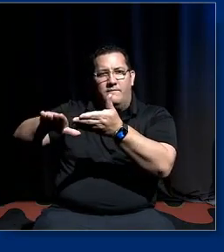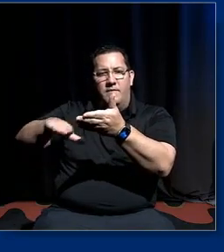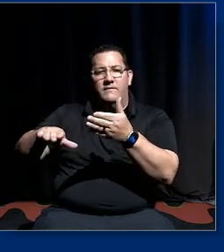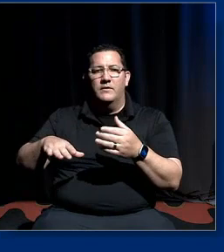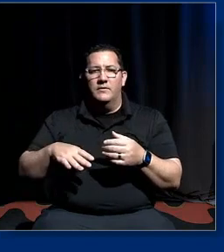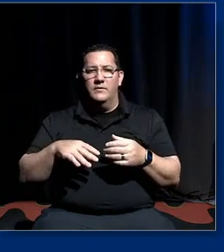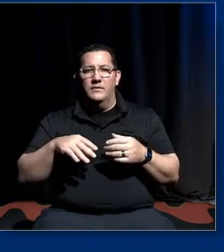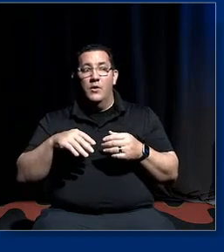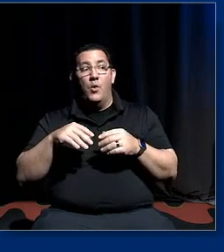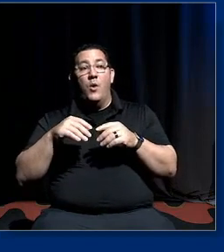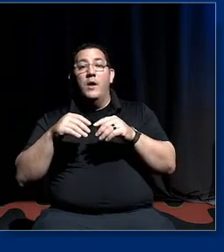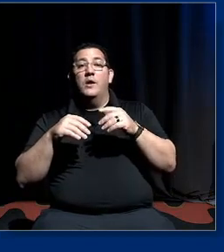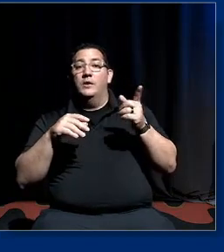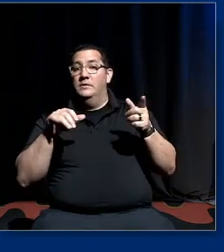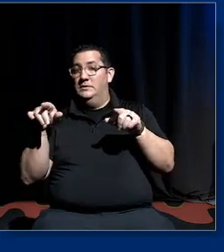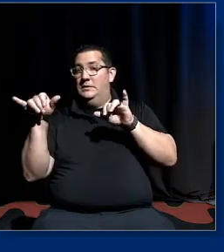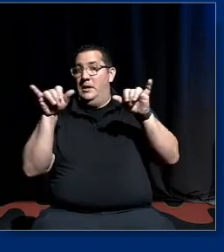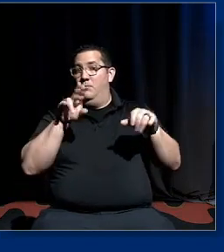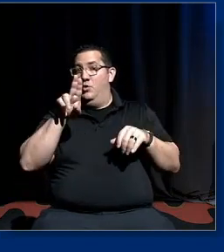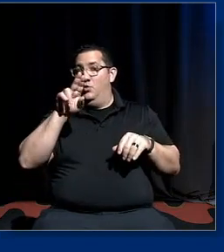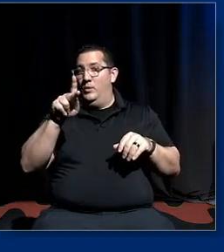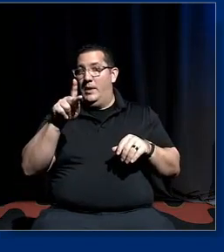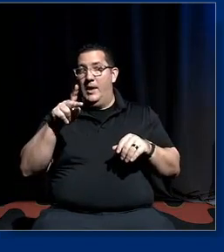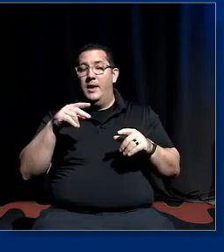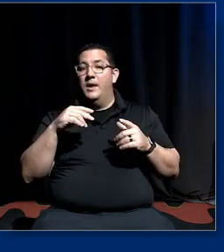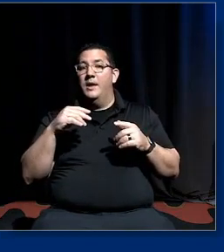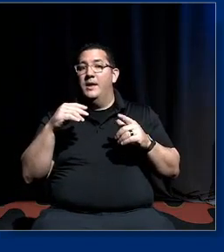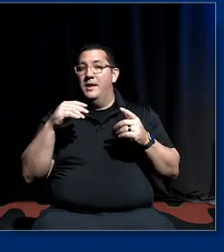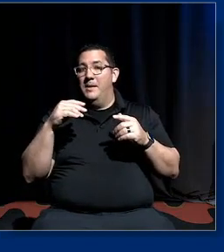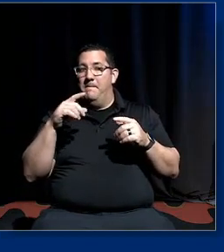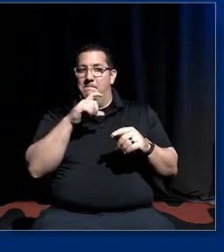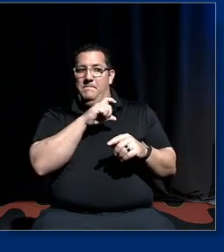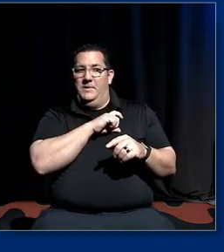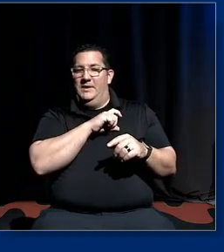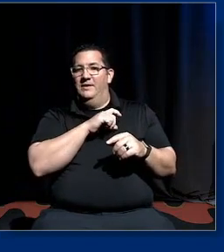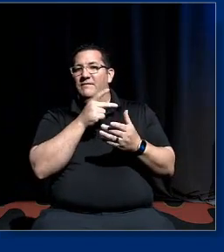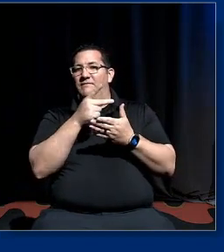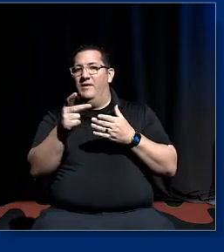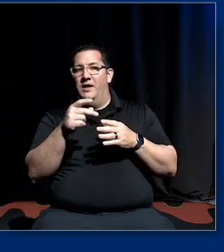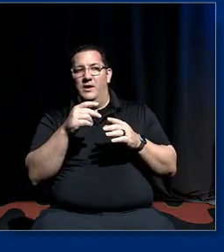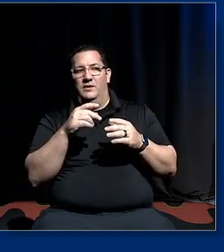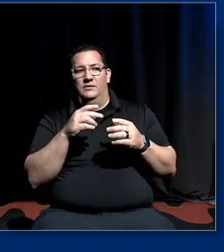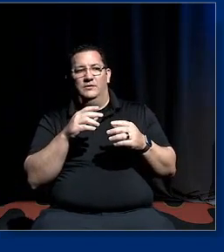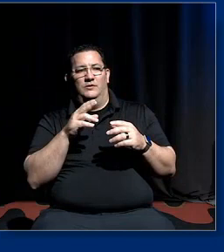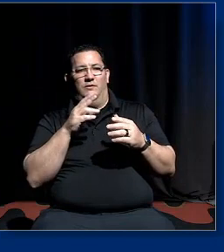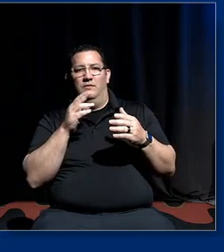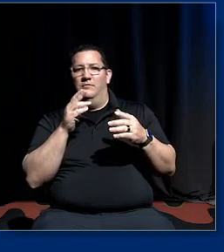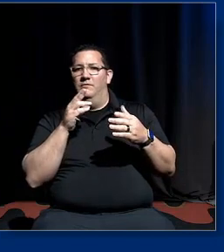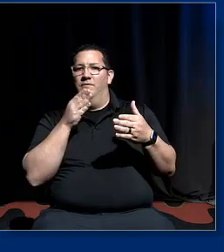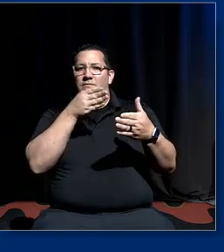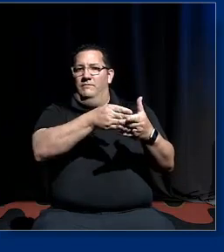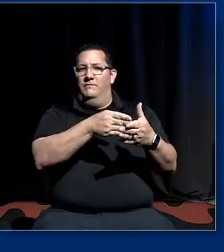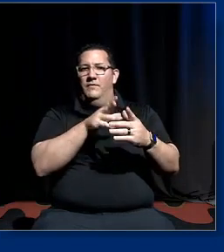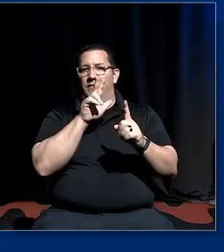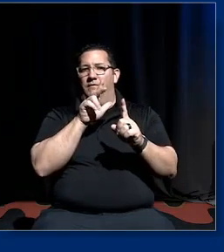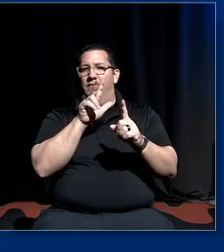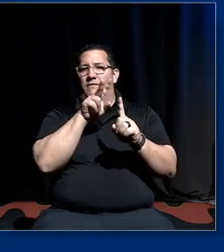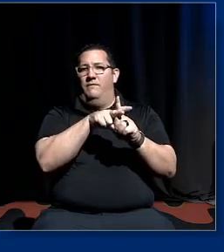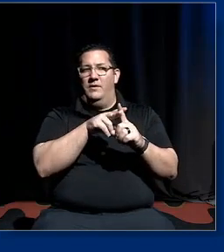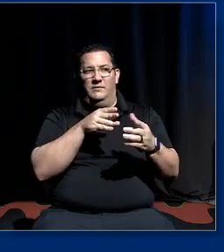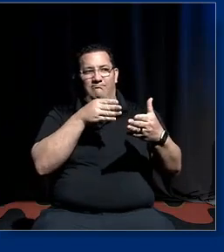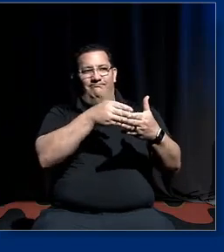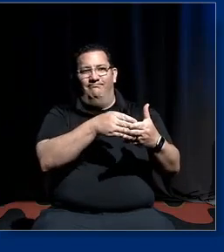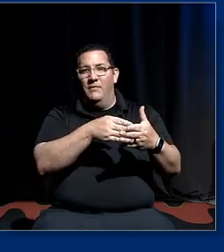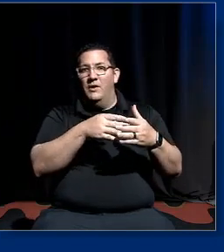a black young man and the police's abject failure to prosecute eventually through a community-based campaign